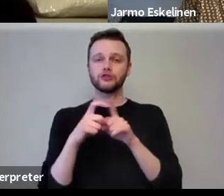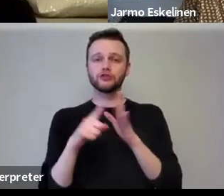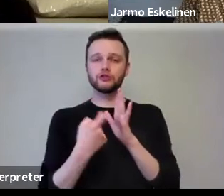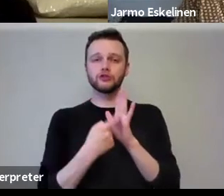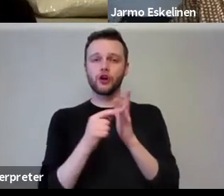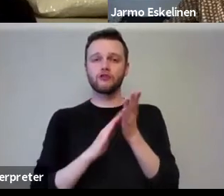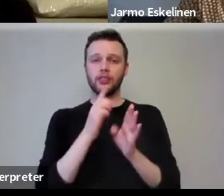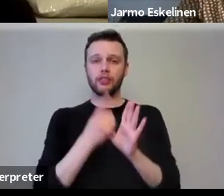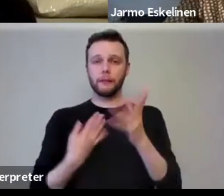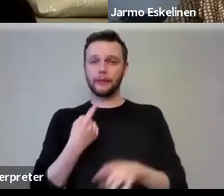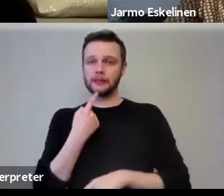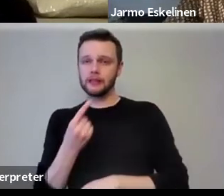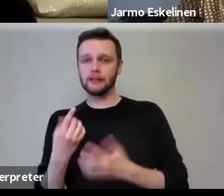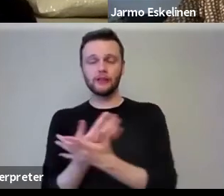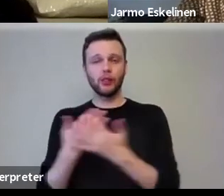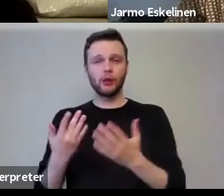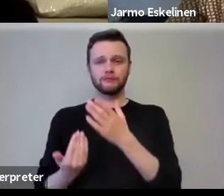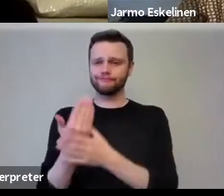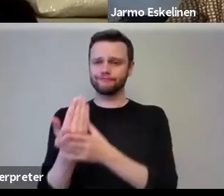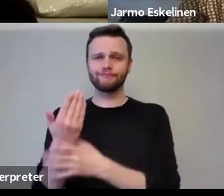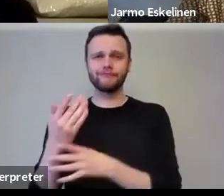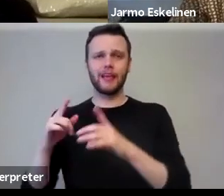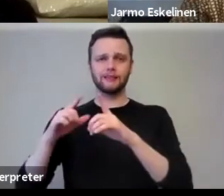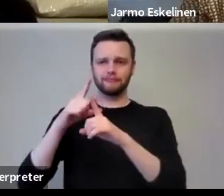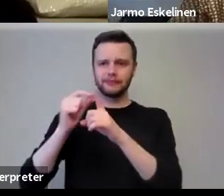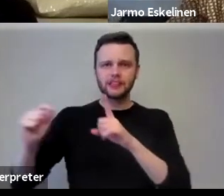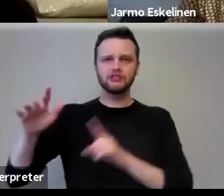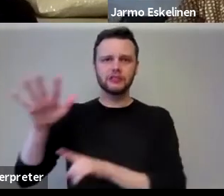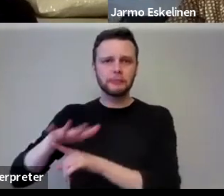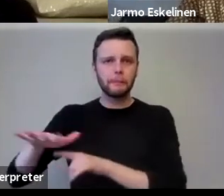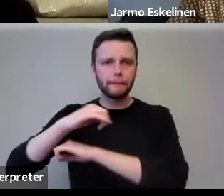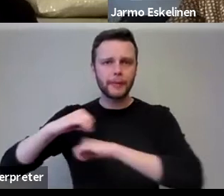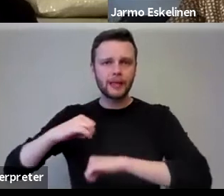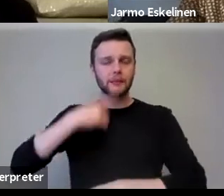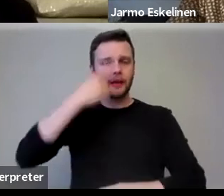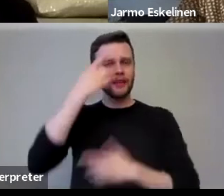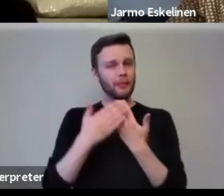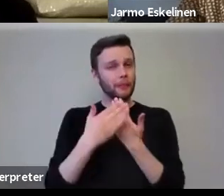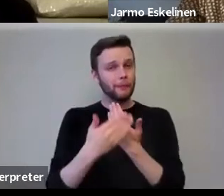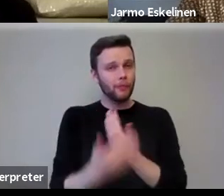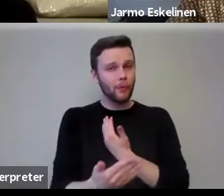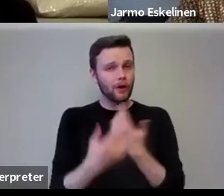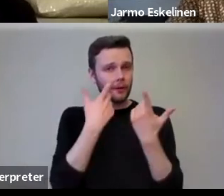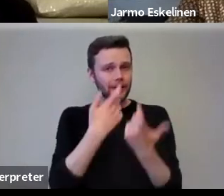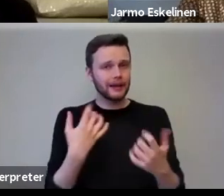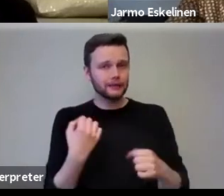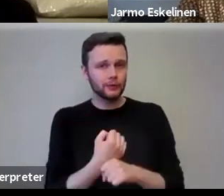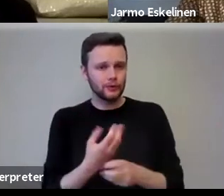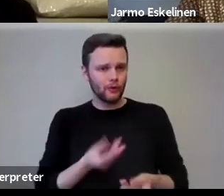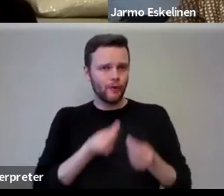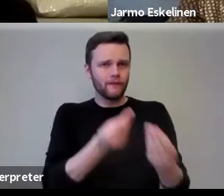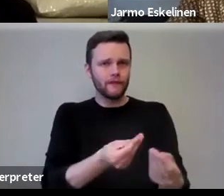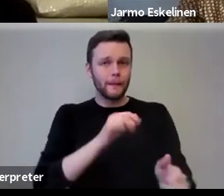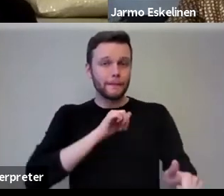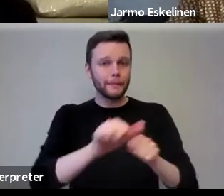innovations happening in the digital space. Is there more that we can do, um, to offer a better sense of